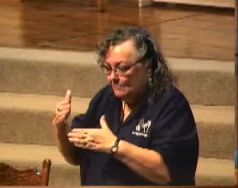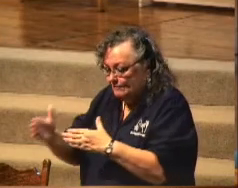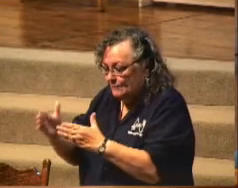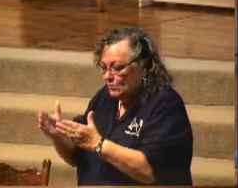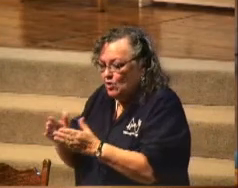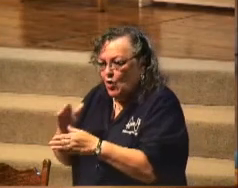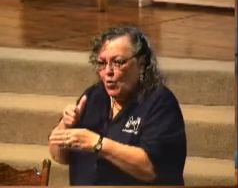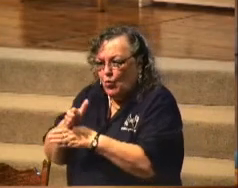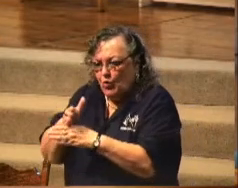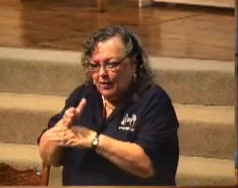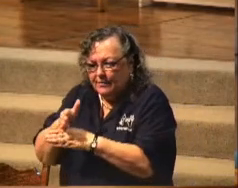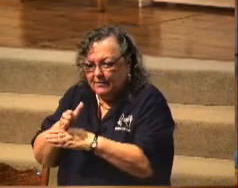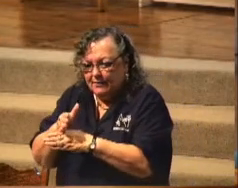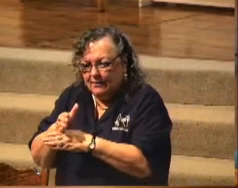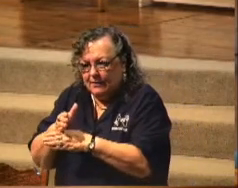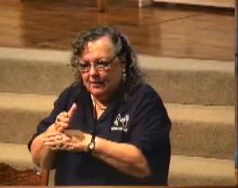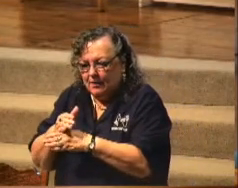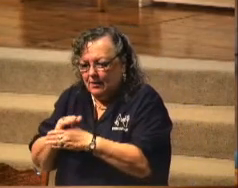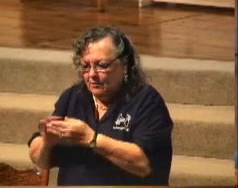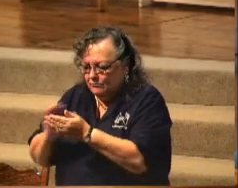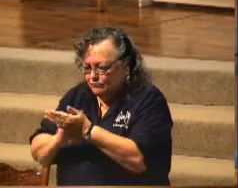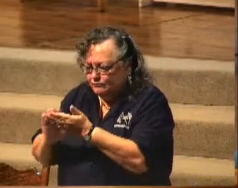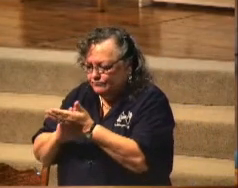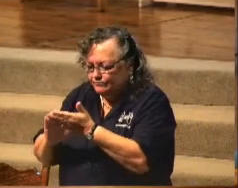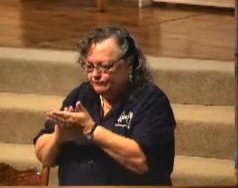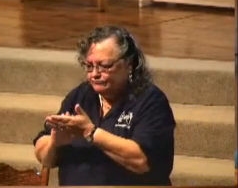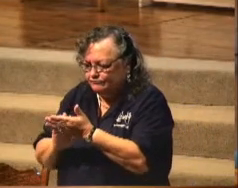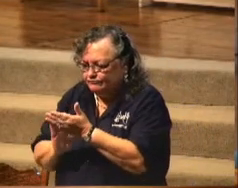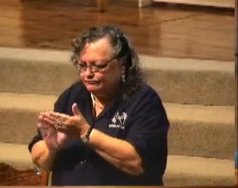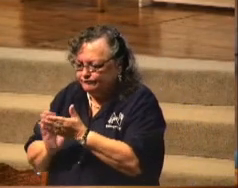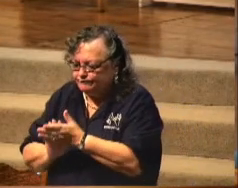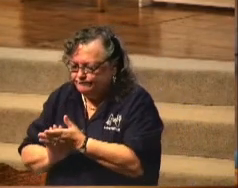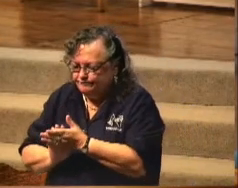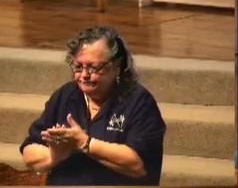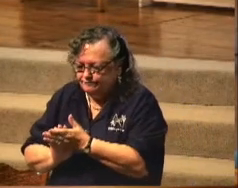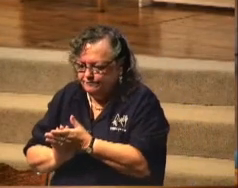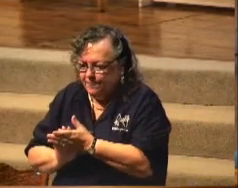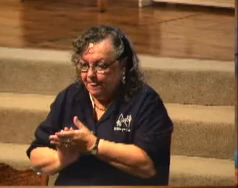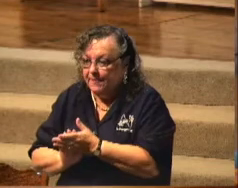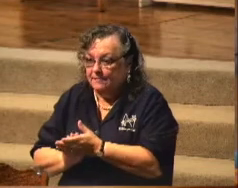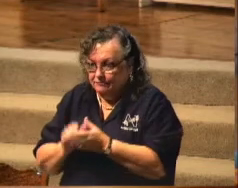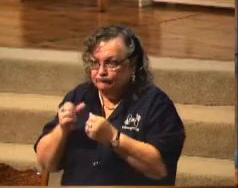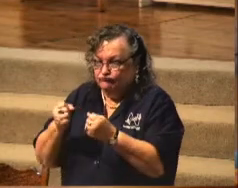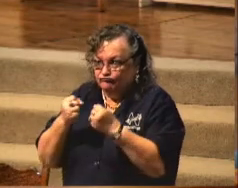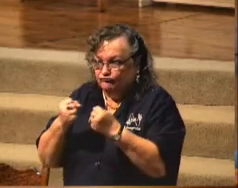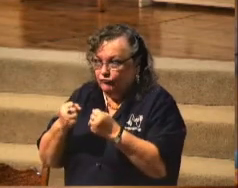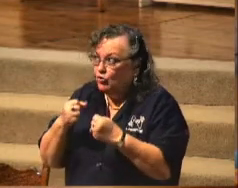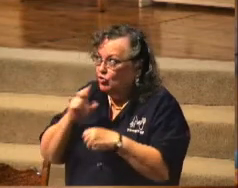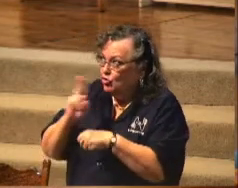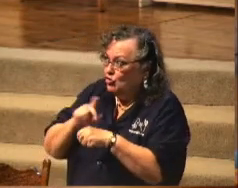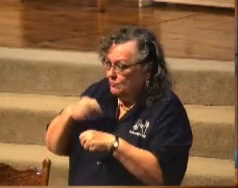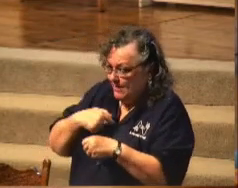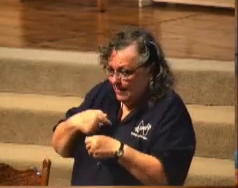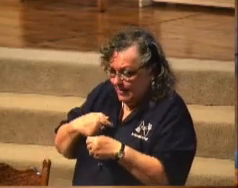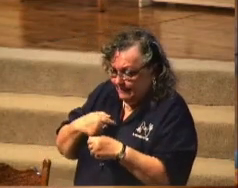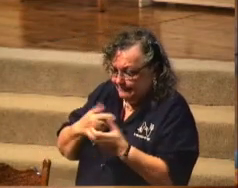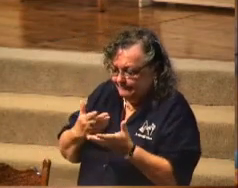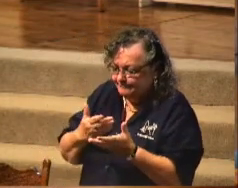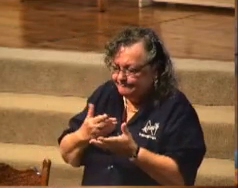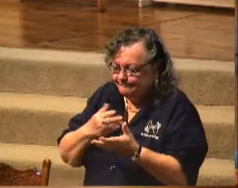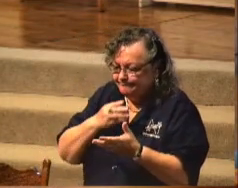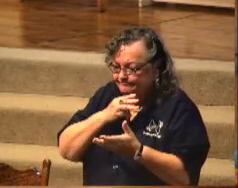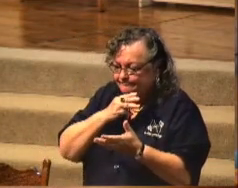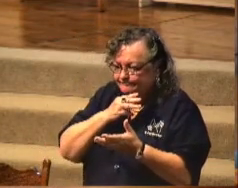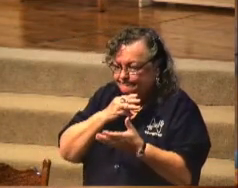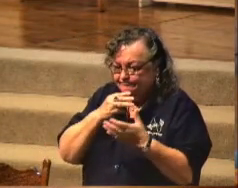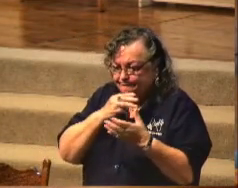Polished and carved, it solidly stood. You may use me, dear master, the wooden bowl said, but